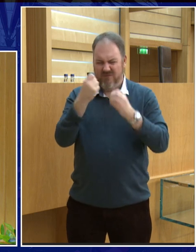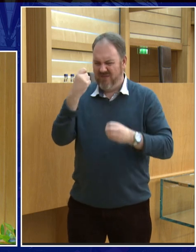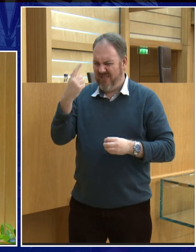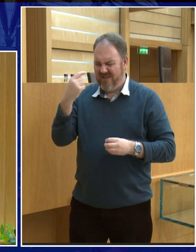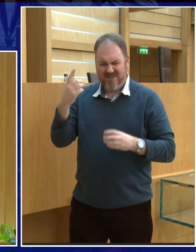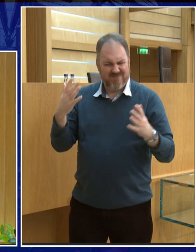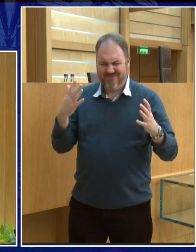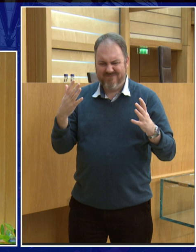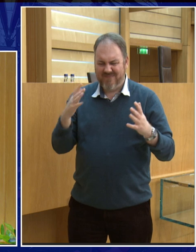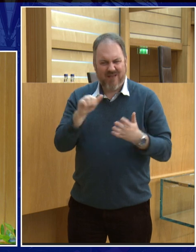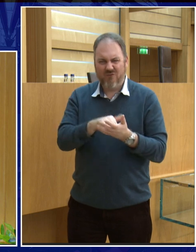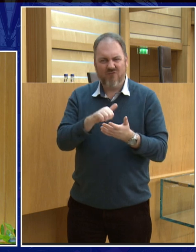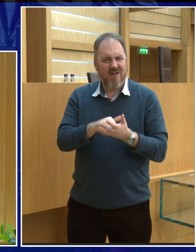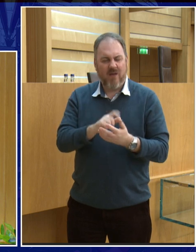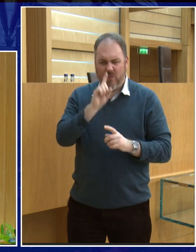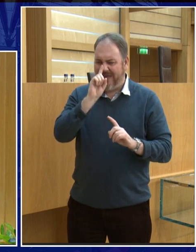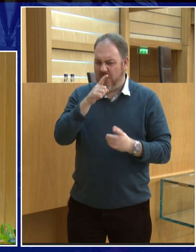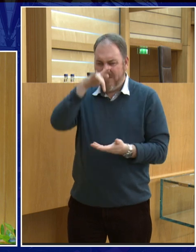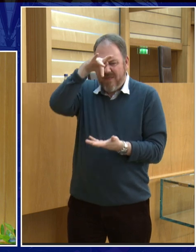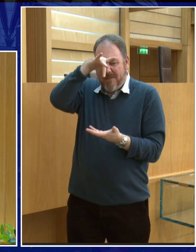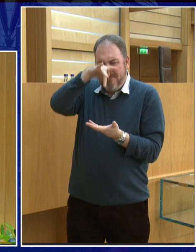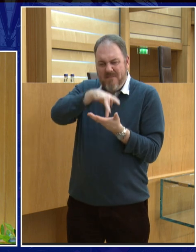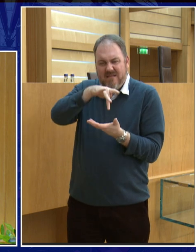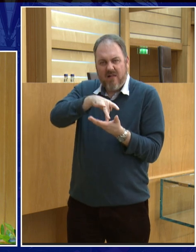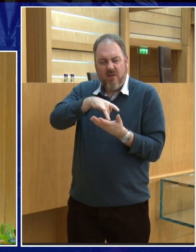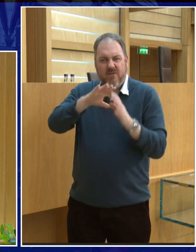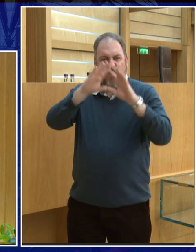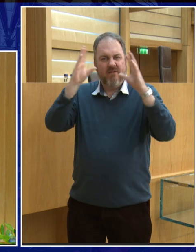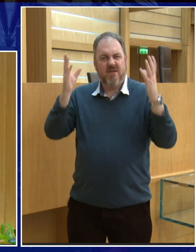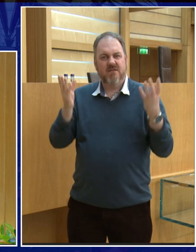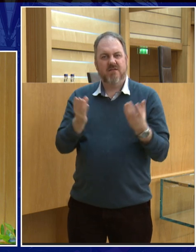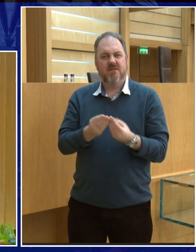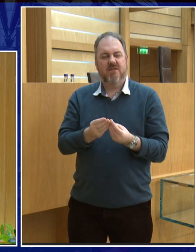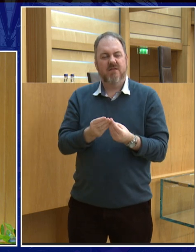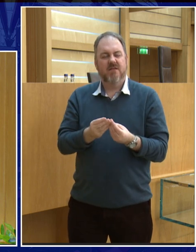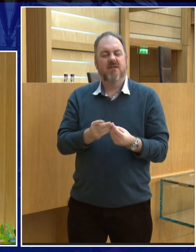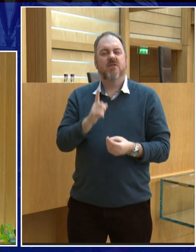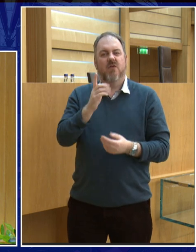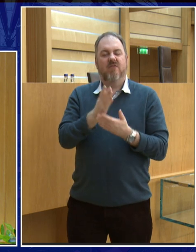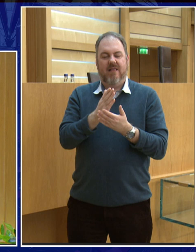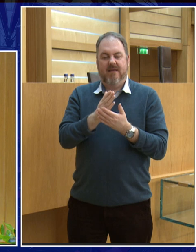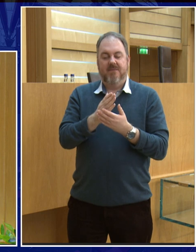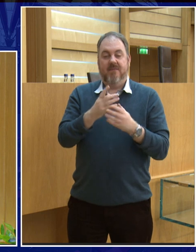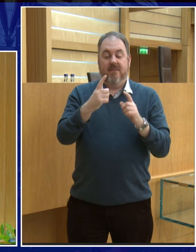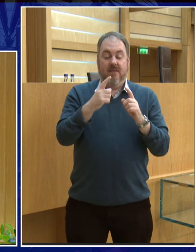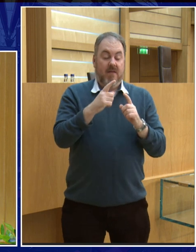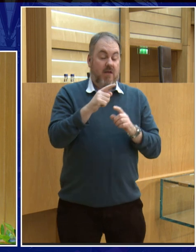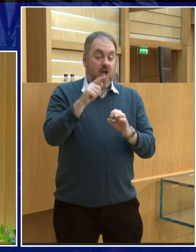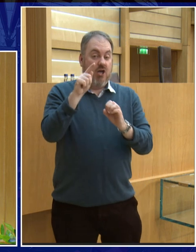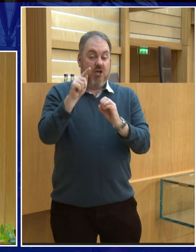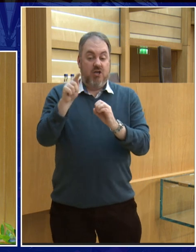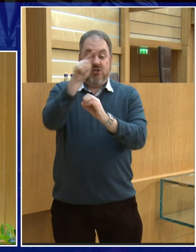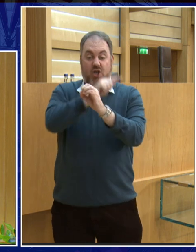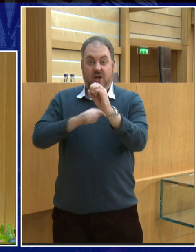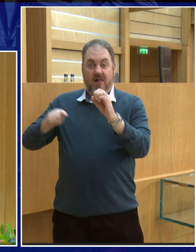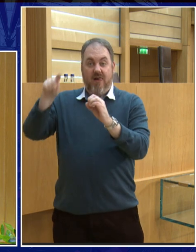circle. Now, I need to be careful because an ellipse, a circle is a special type of ellipse. So, an ellipse is this